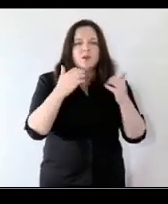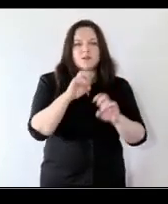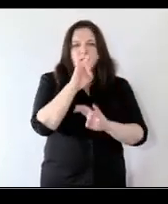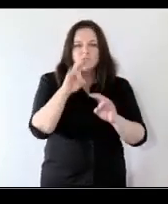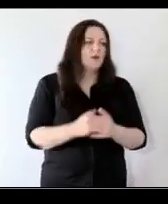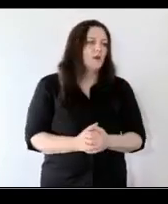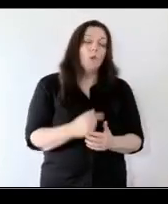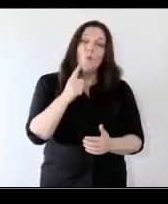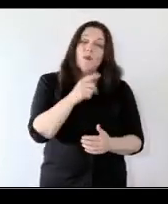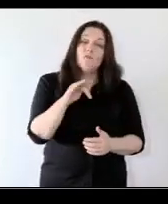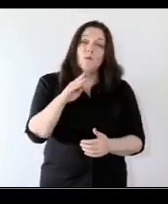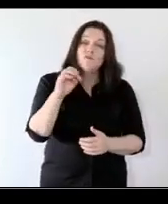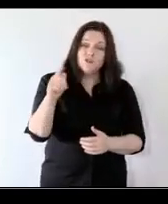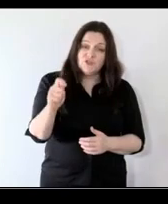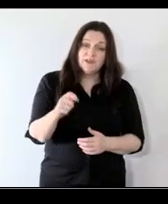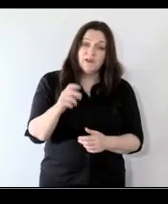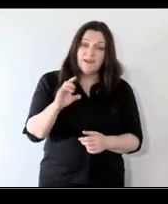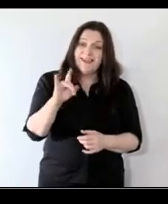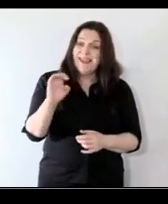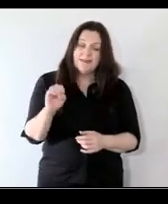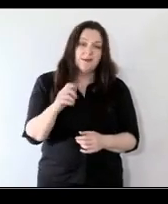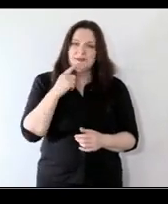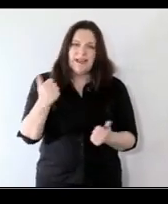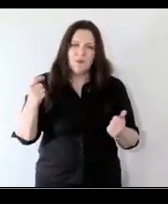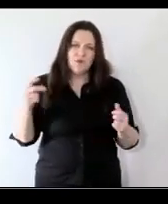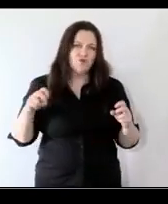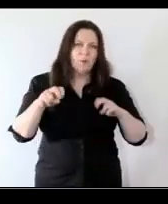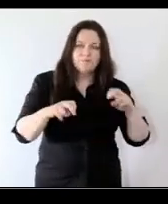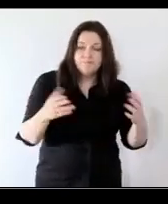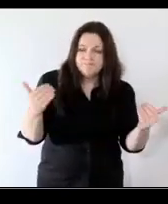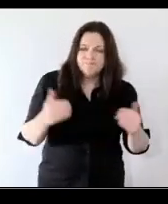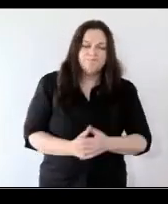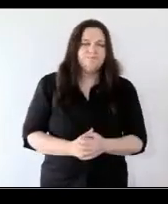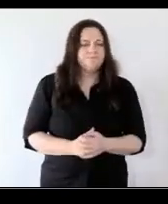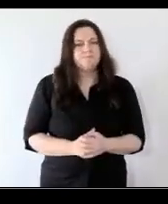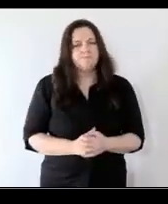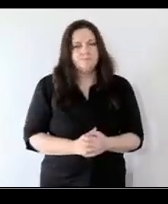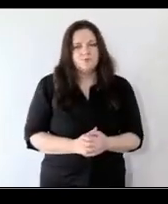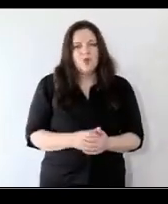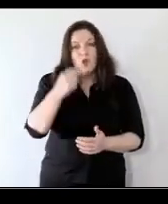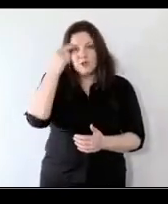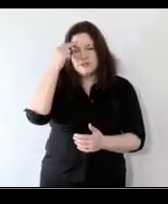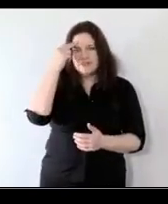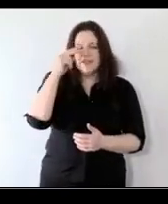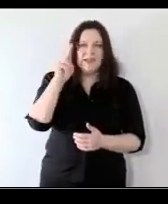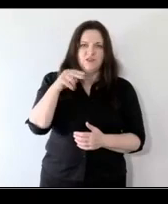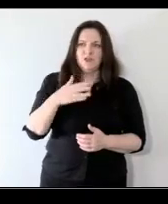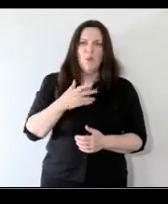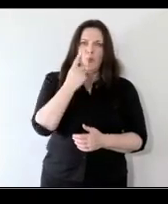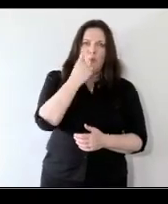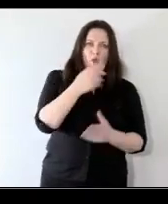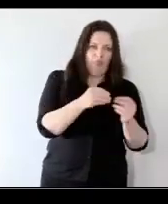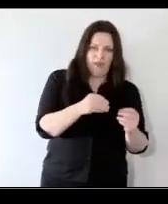one here from bridget kate i'll direct this to you but anyone else jump in on it um appreciating that it's not either or